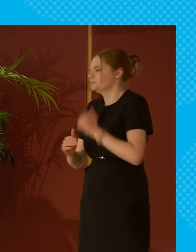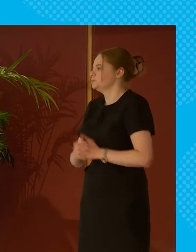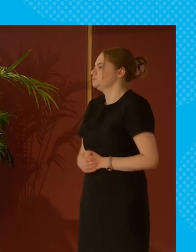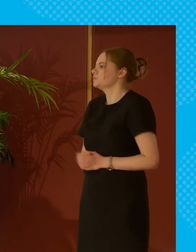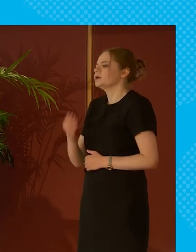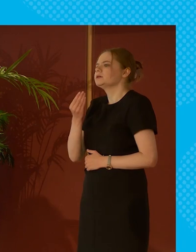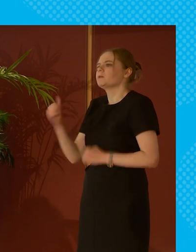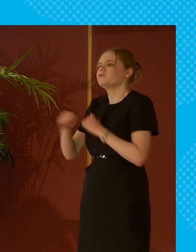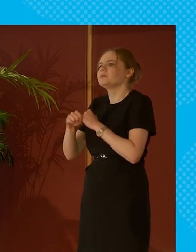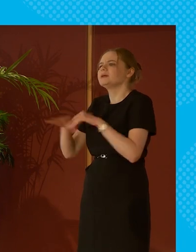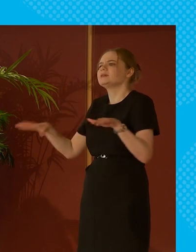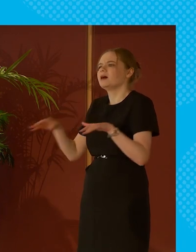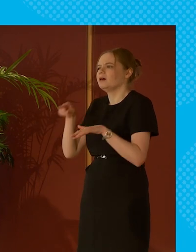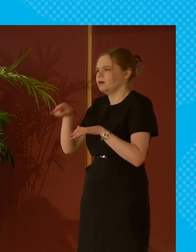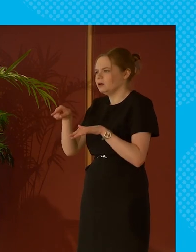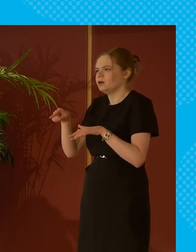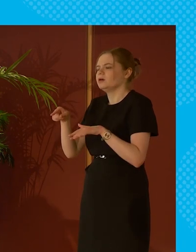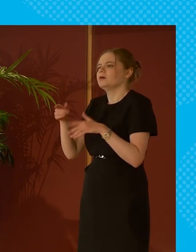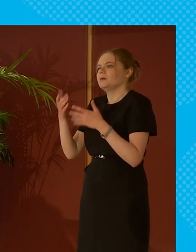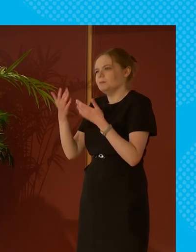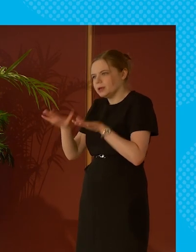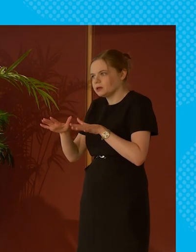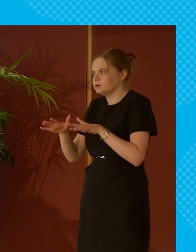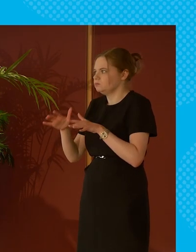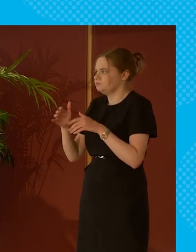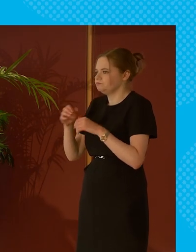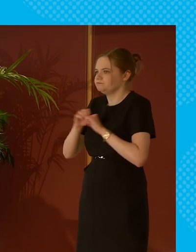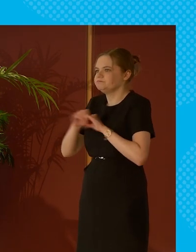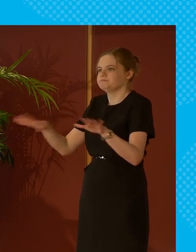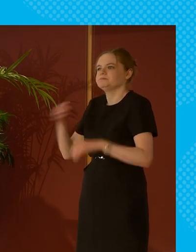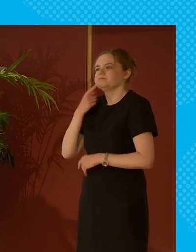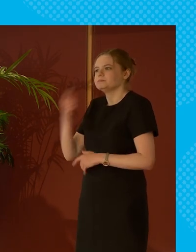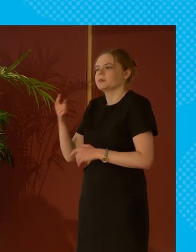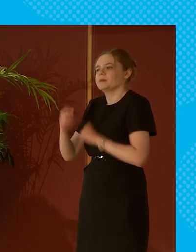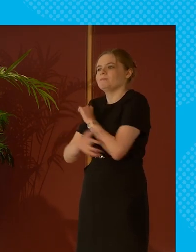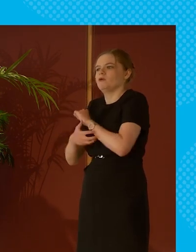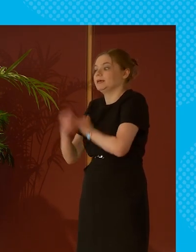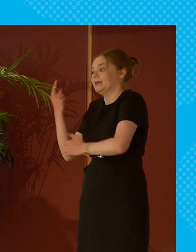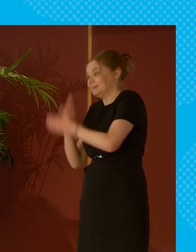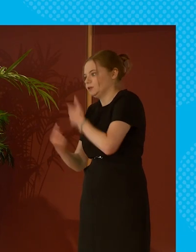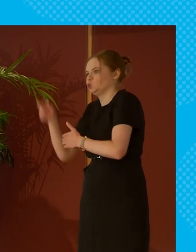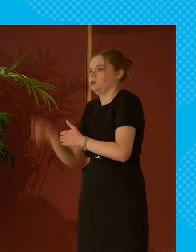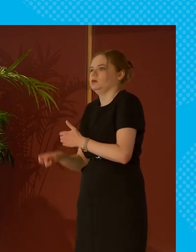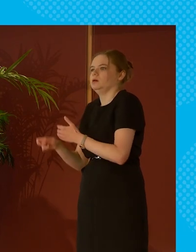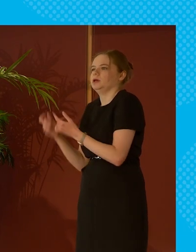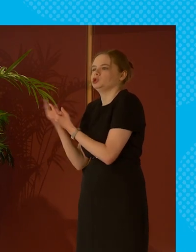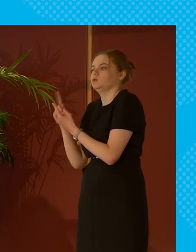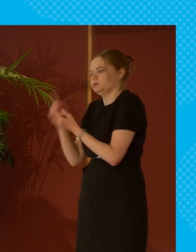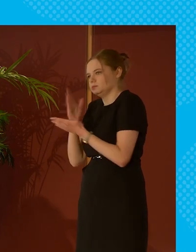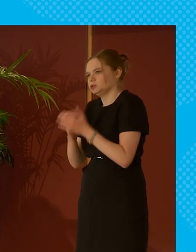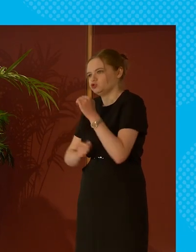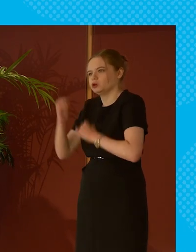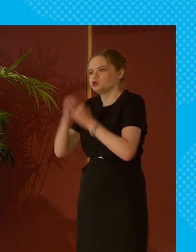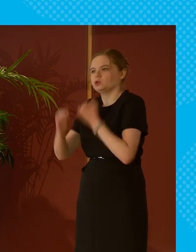certain parts of the media to get back to poverty being an individual issue as opposed to a structural and societal issue I just